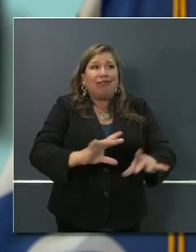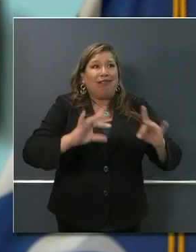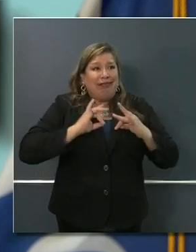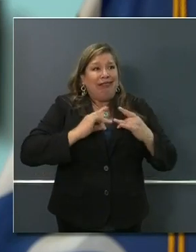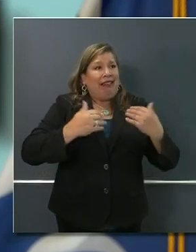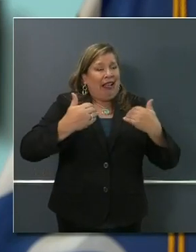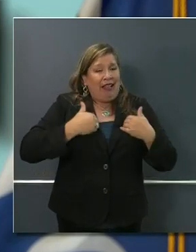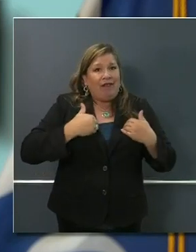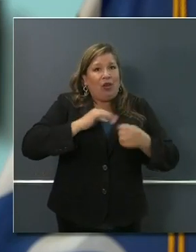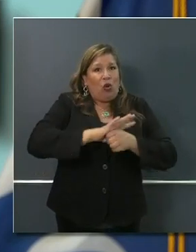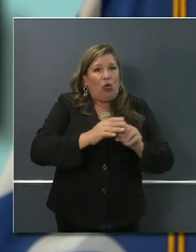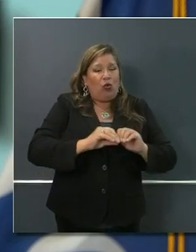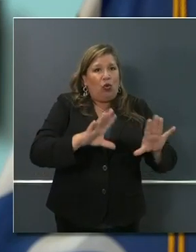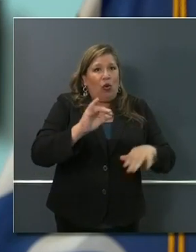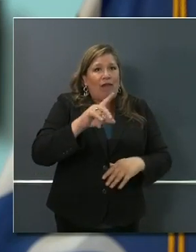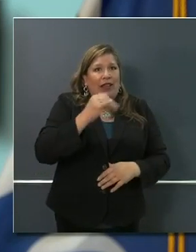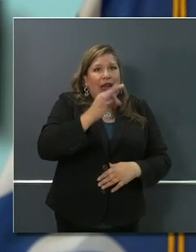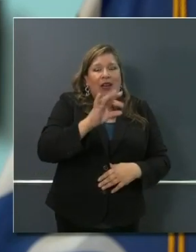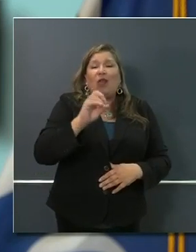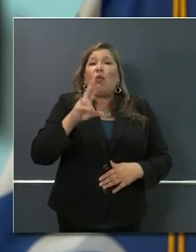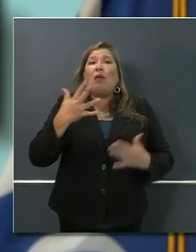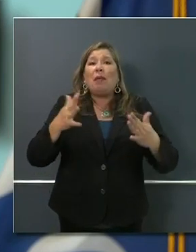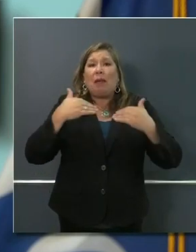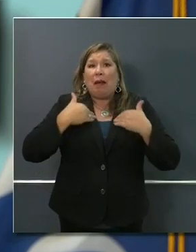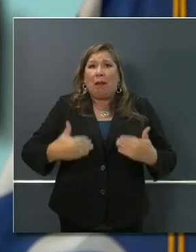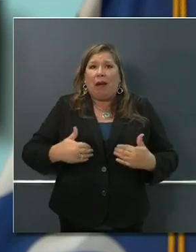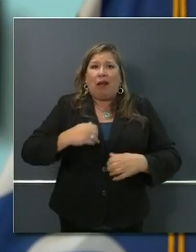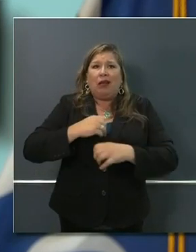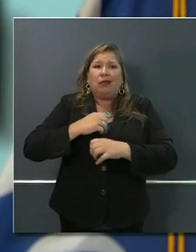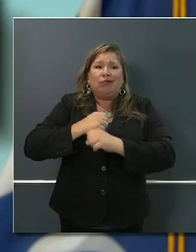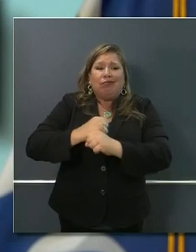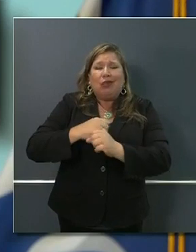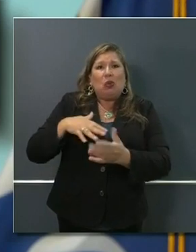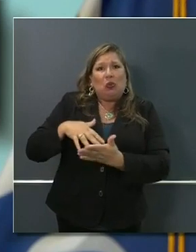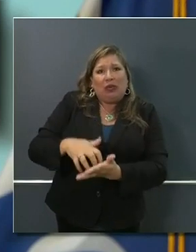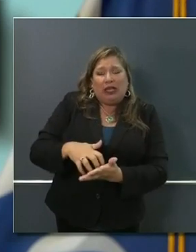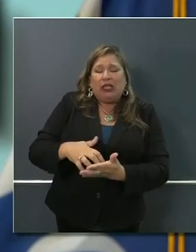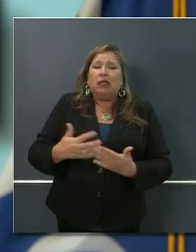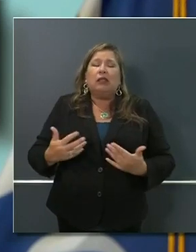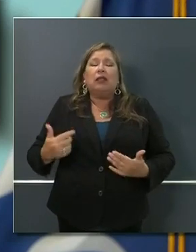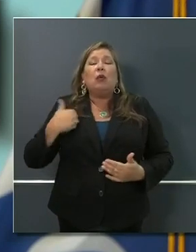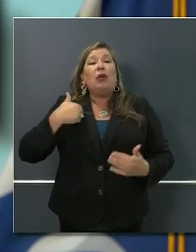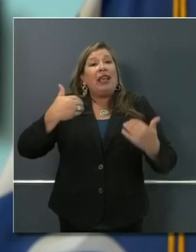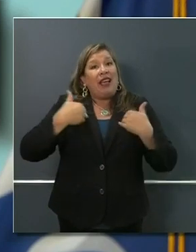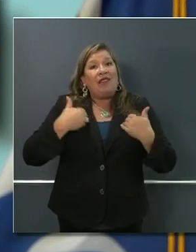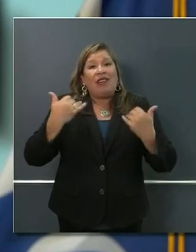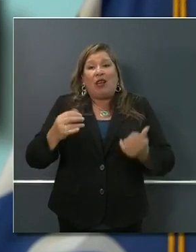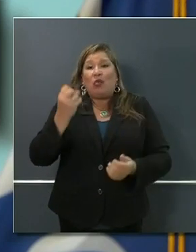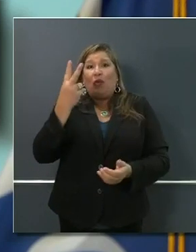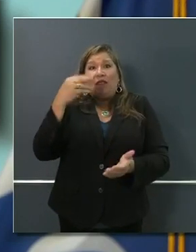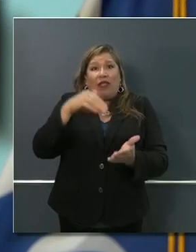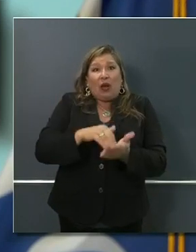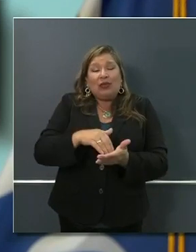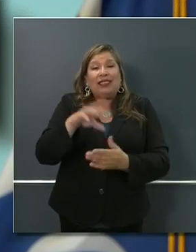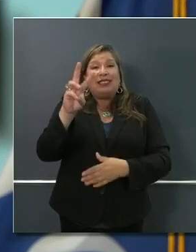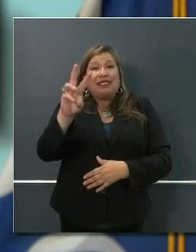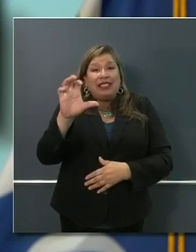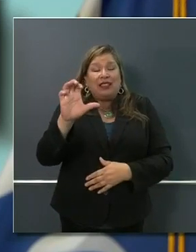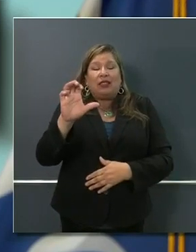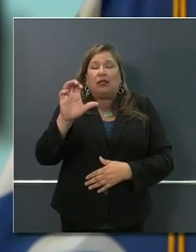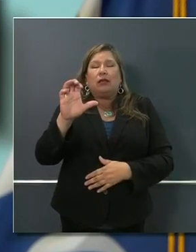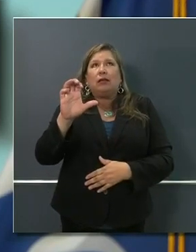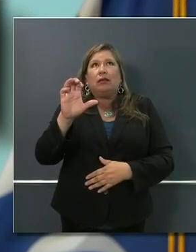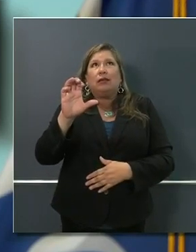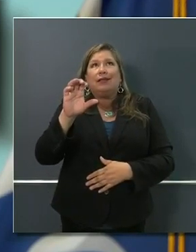We have now well in excess of 12,500. fact, it's 12,603